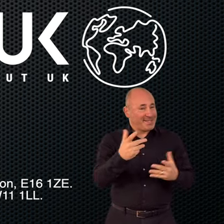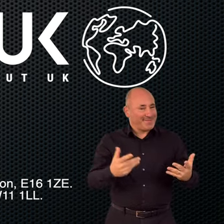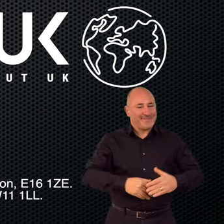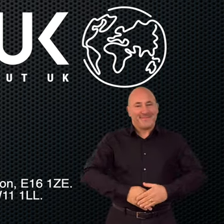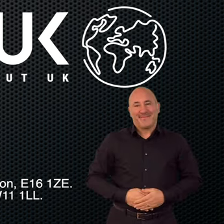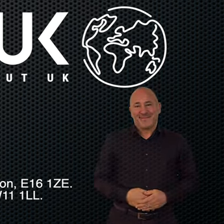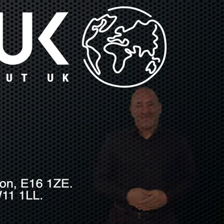Go toρuna